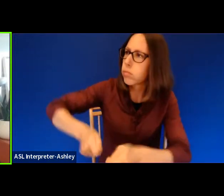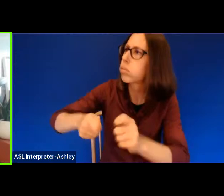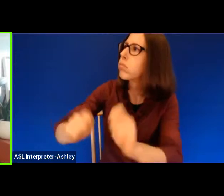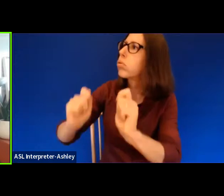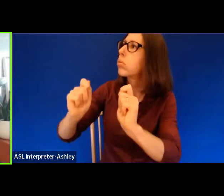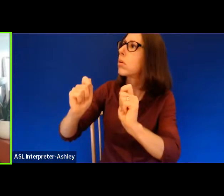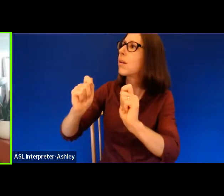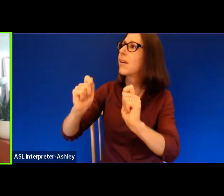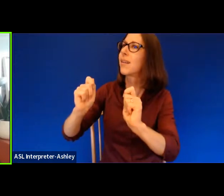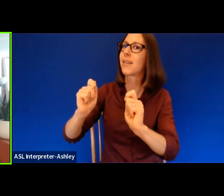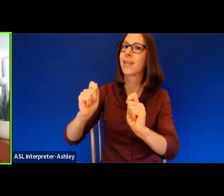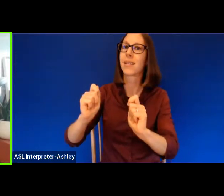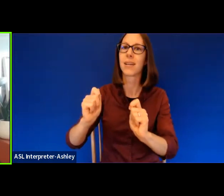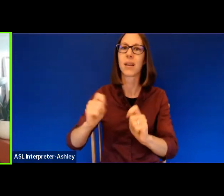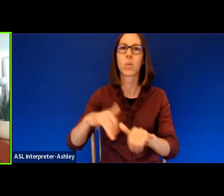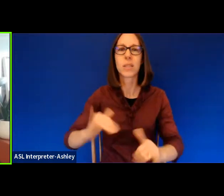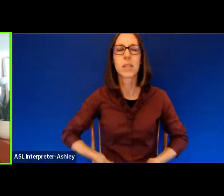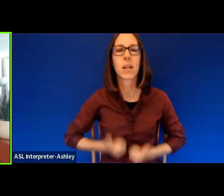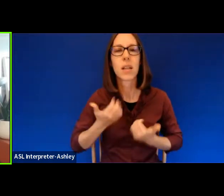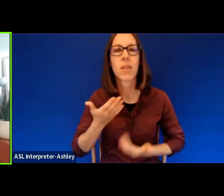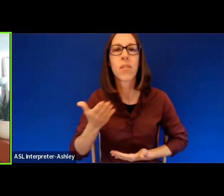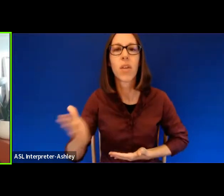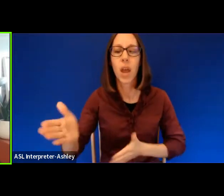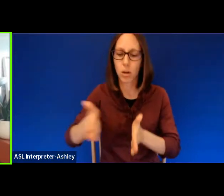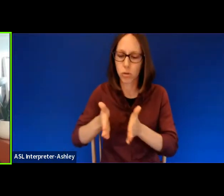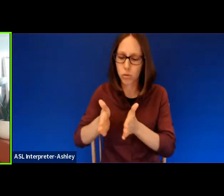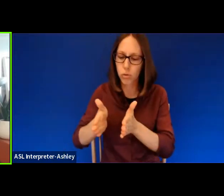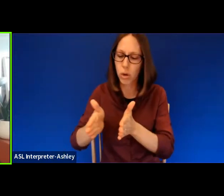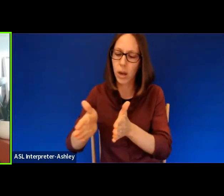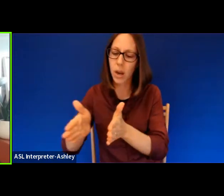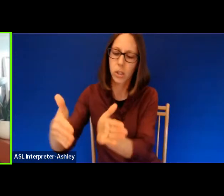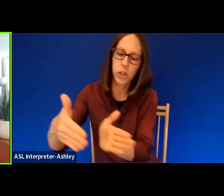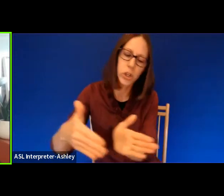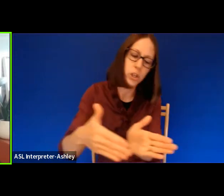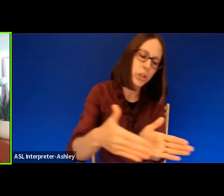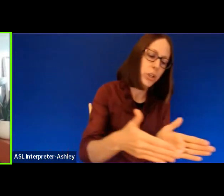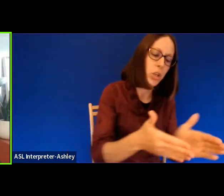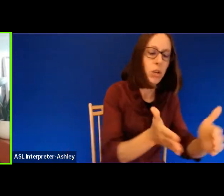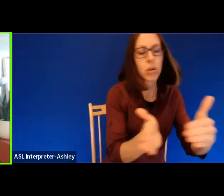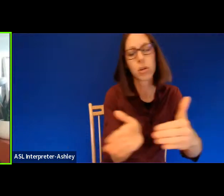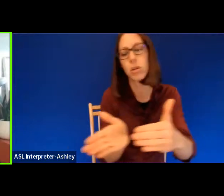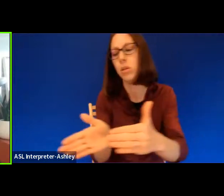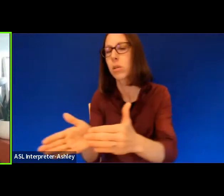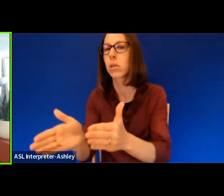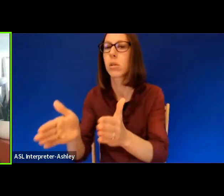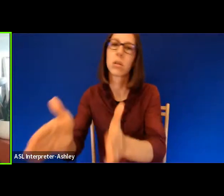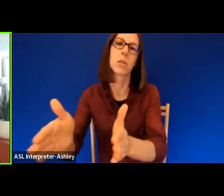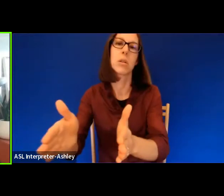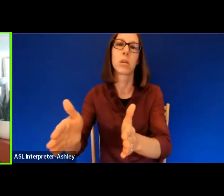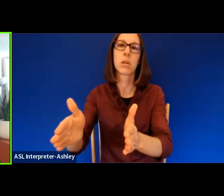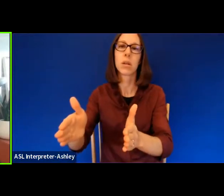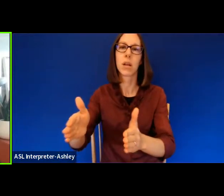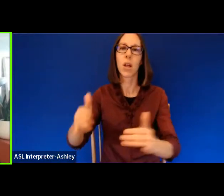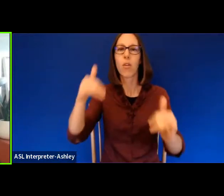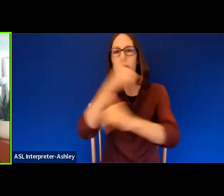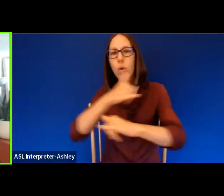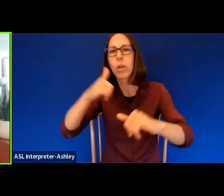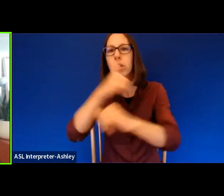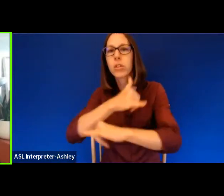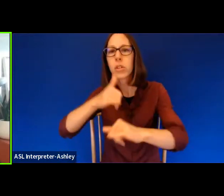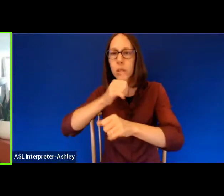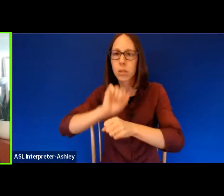in their straightaways and curves, solely buying back what so-and-so's foolishness fretted away.